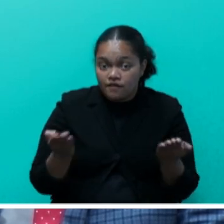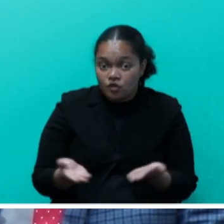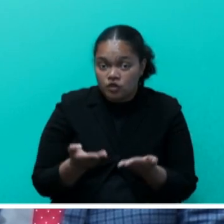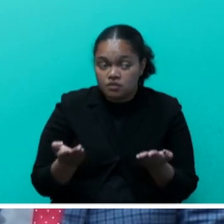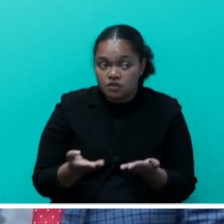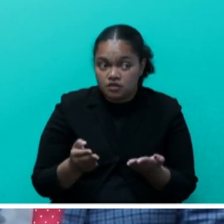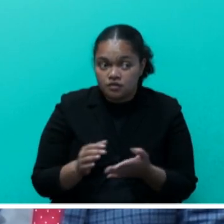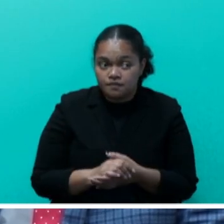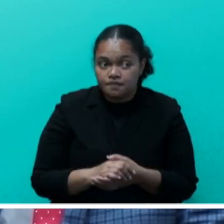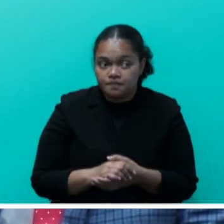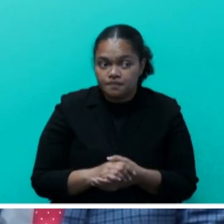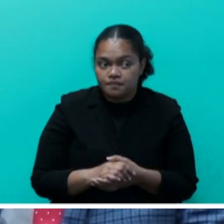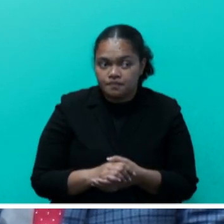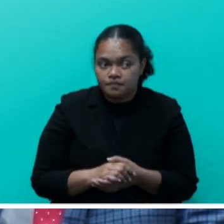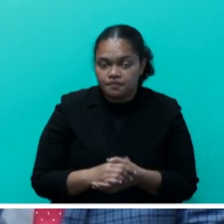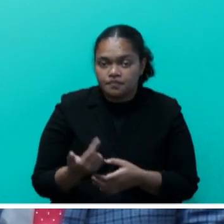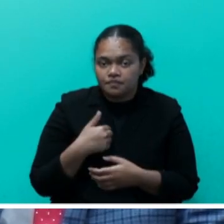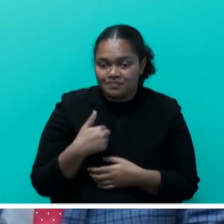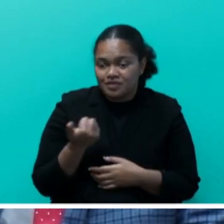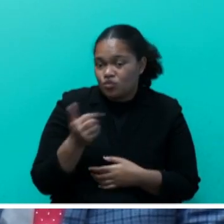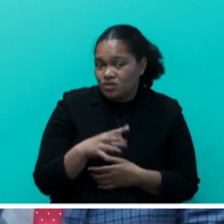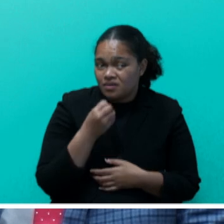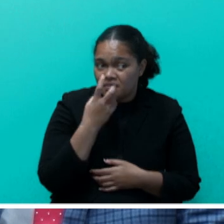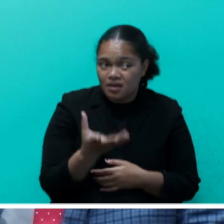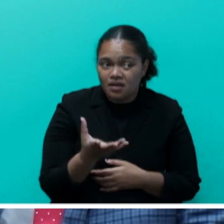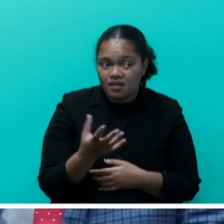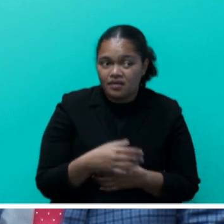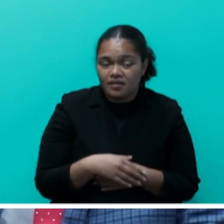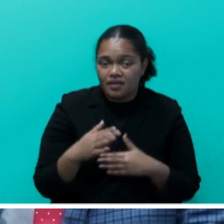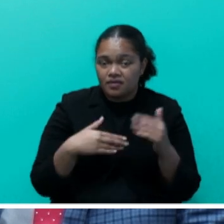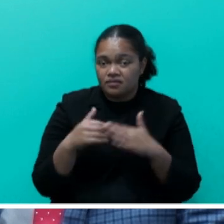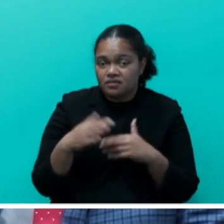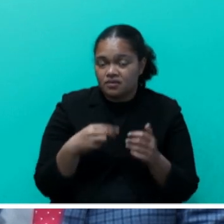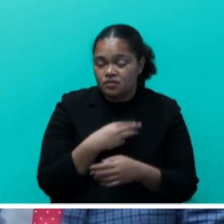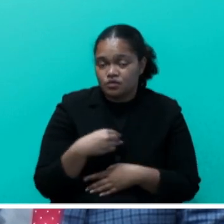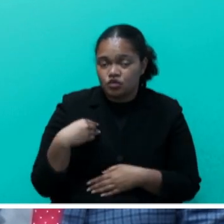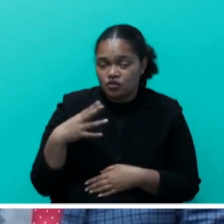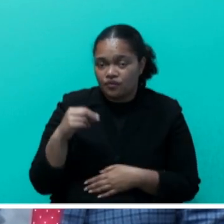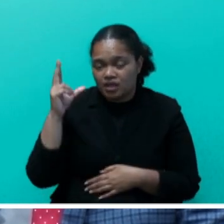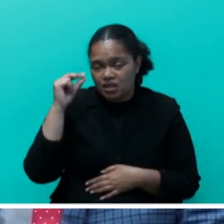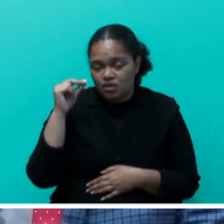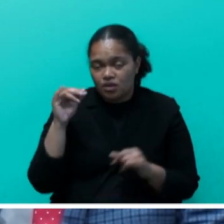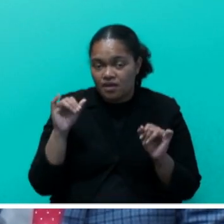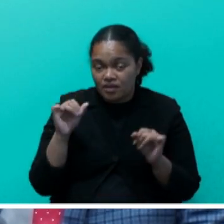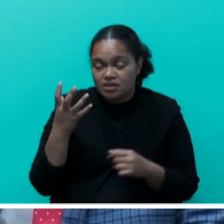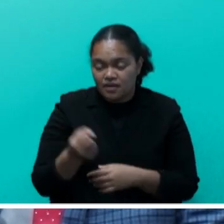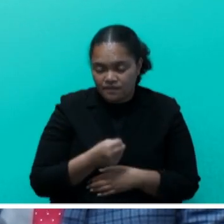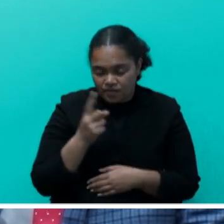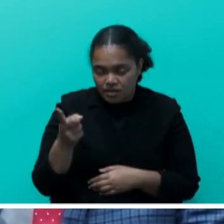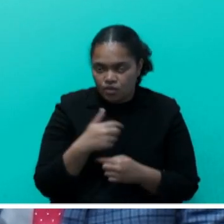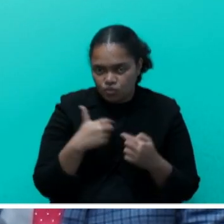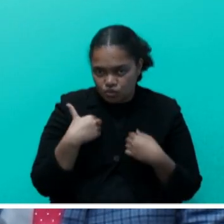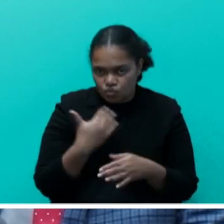the infrastructure of the Ministry of Tokyo Affairs is there, and we are working with